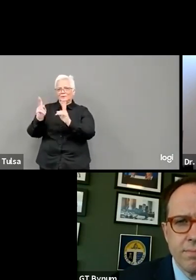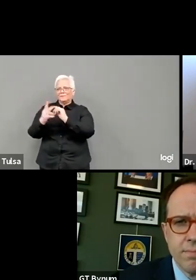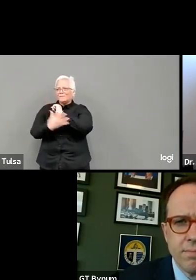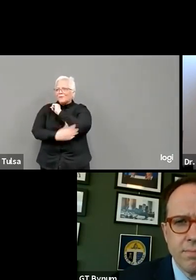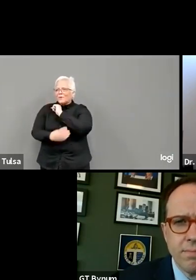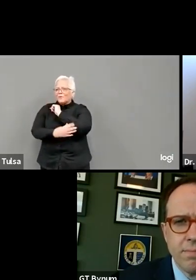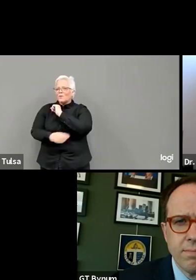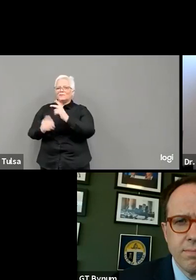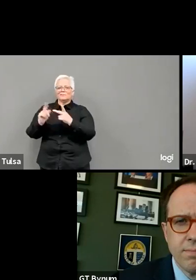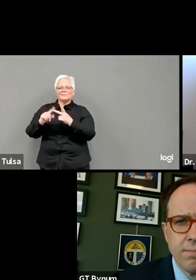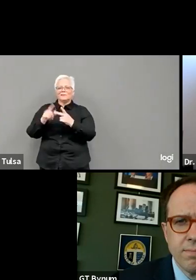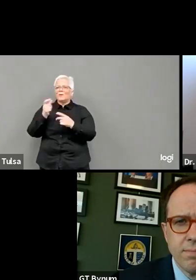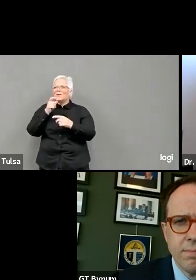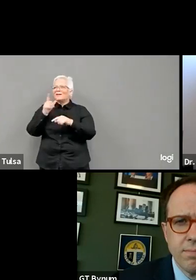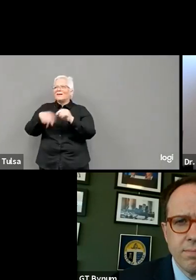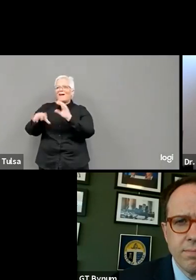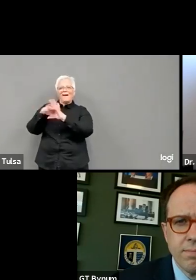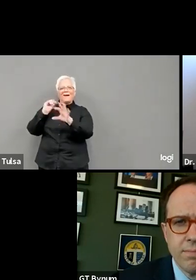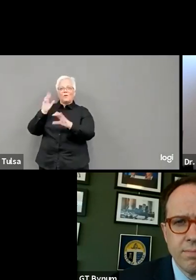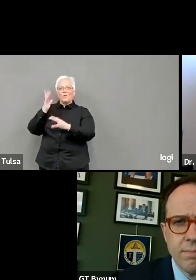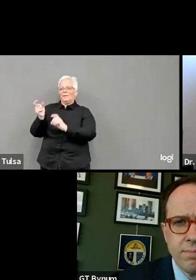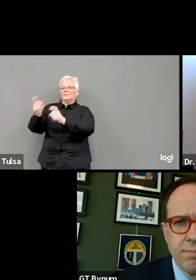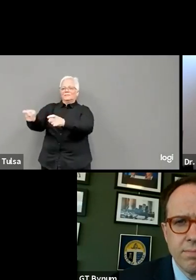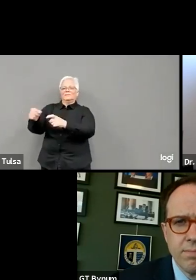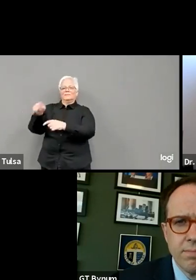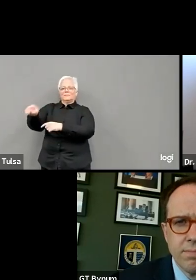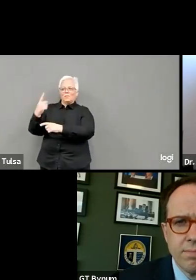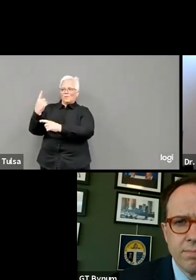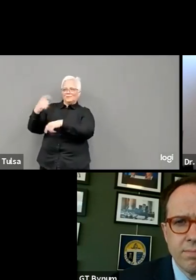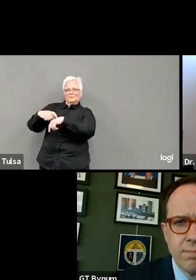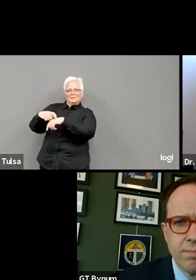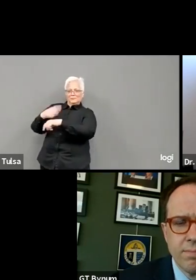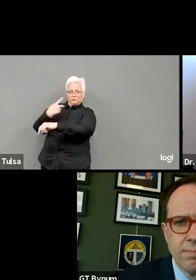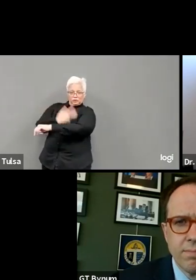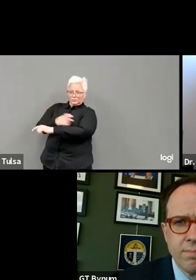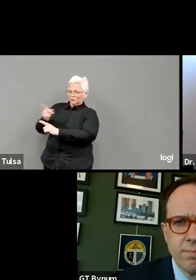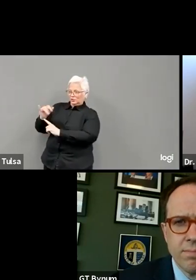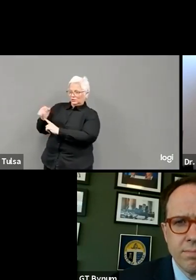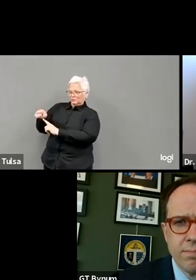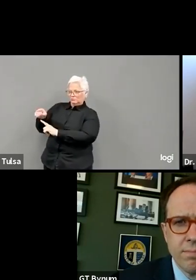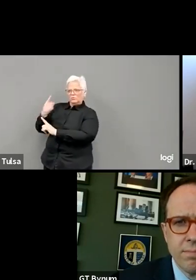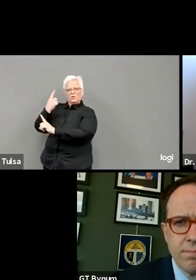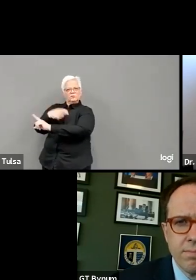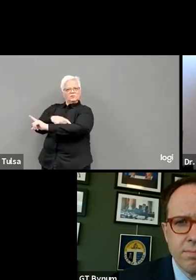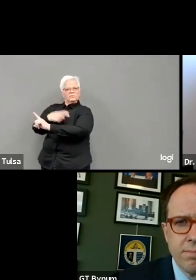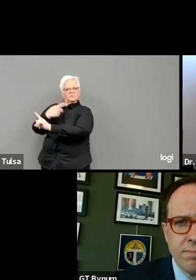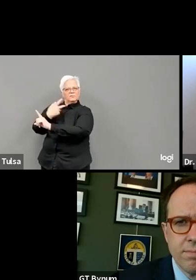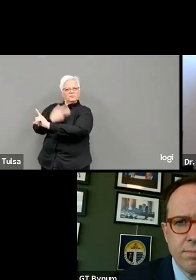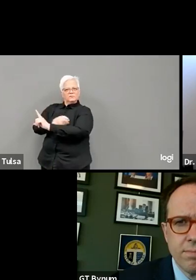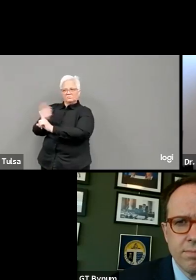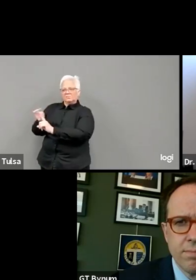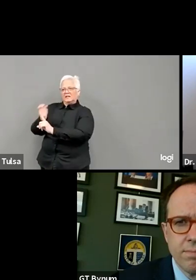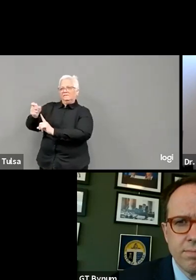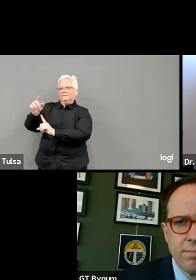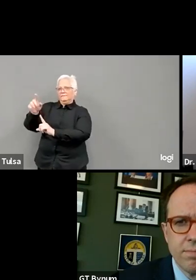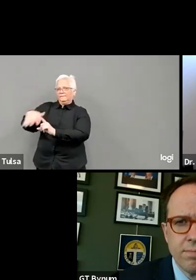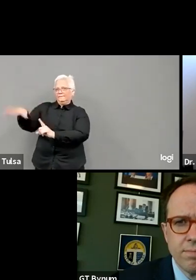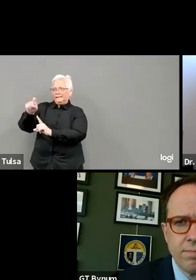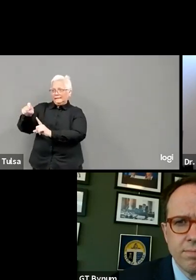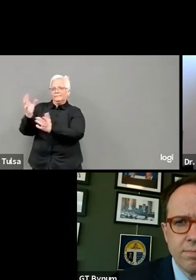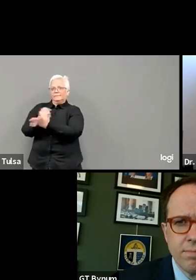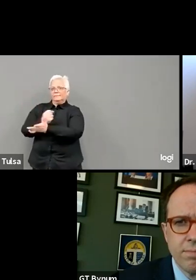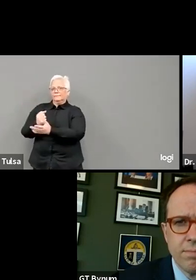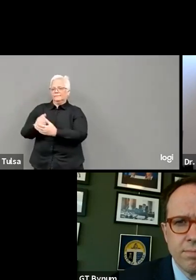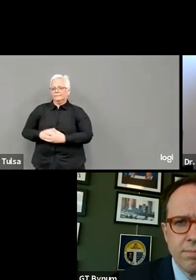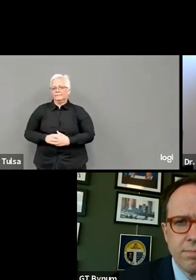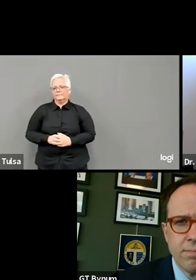hard to reach. And we hope that that will help keep those demographics safe. And one dose